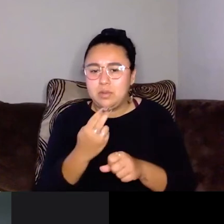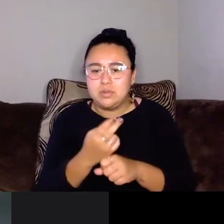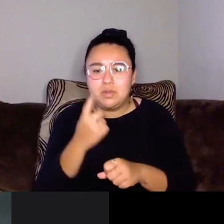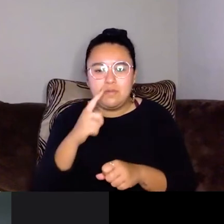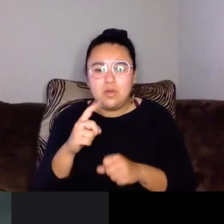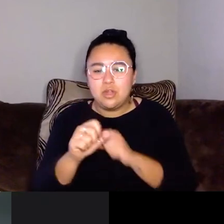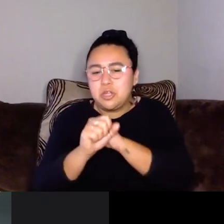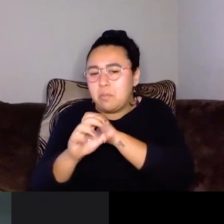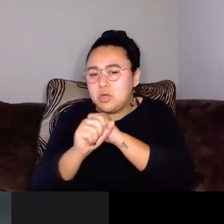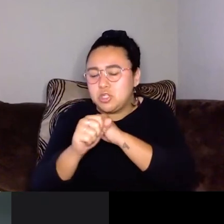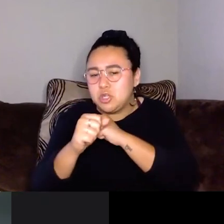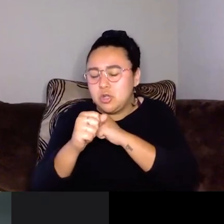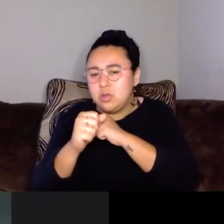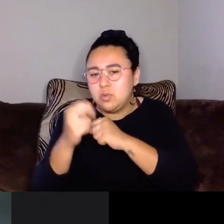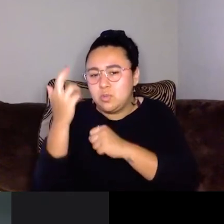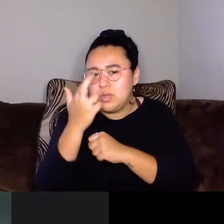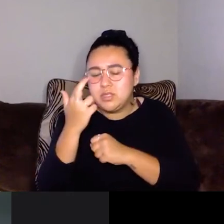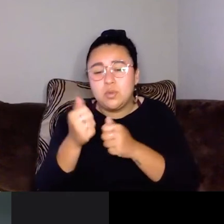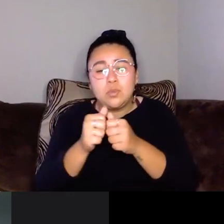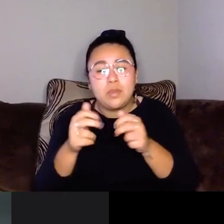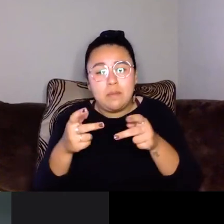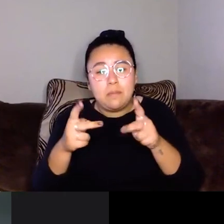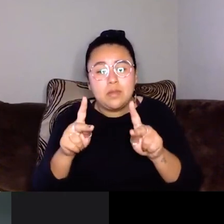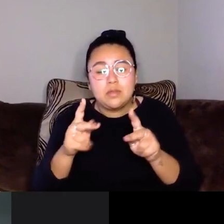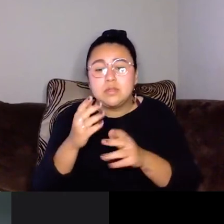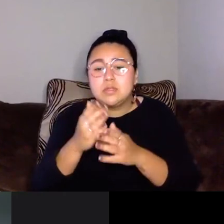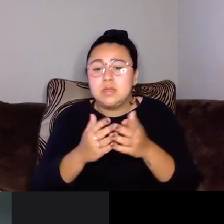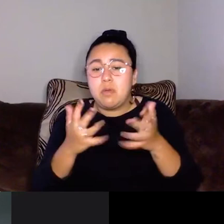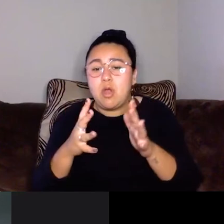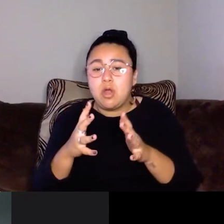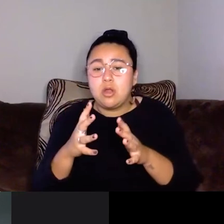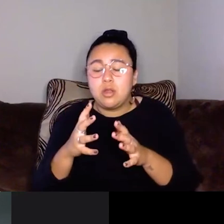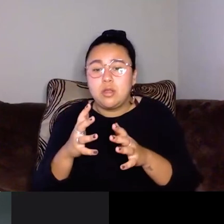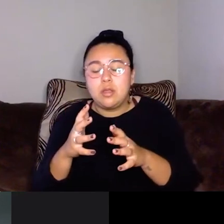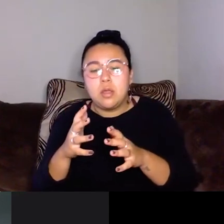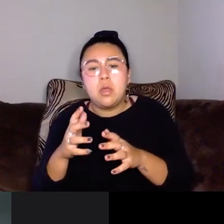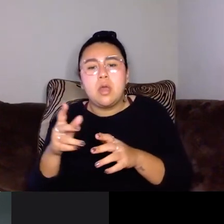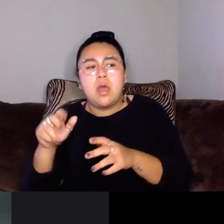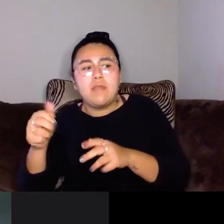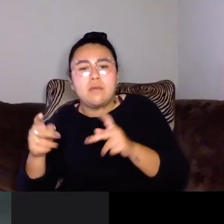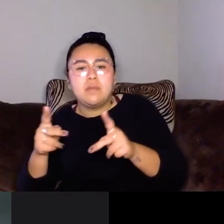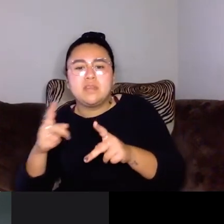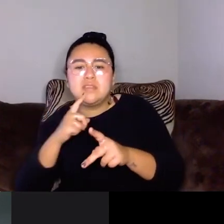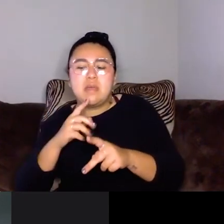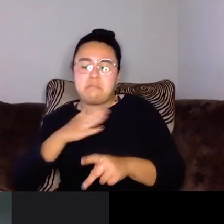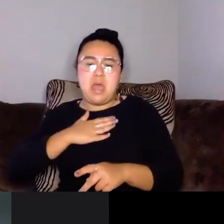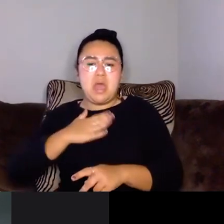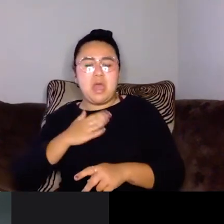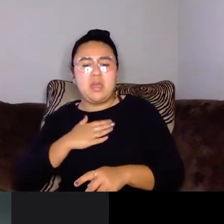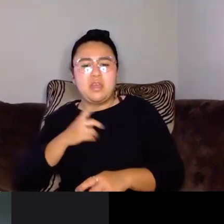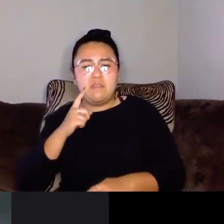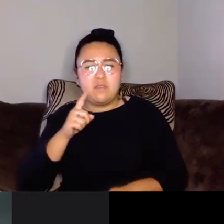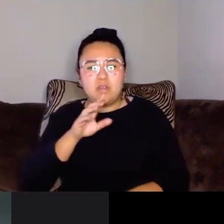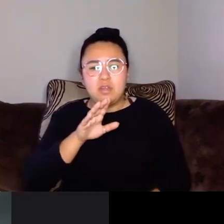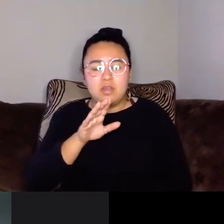commercial without permission. Some of it already has been claimed by other businesses too. So I really, for their sake, don't want